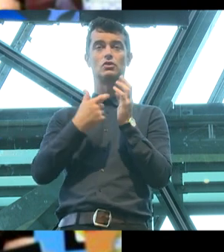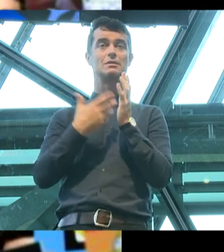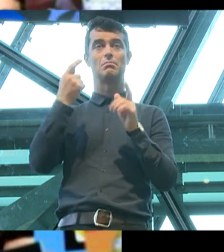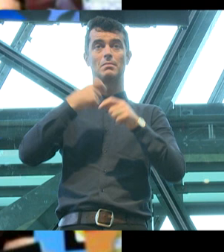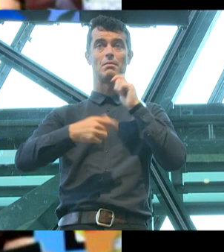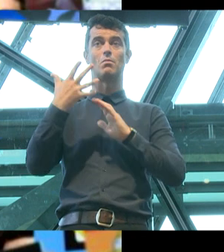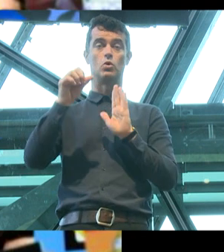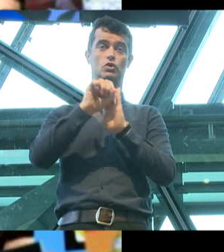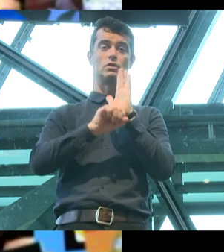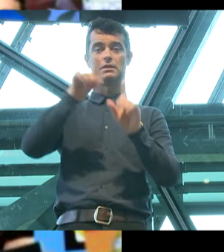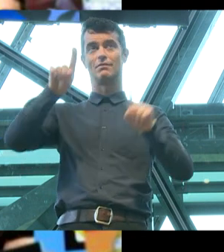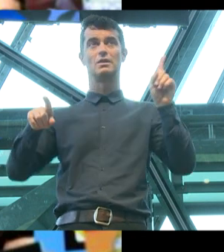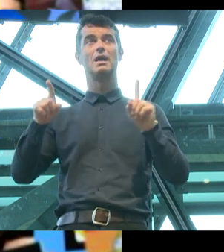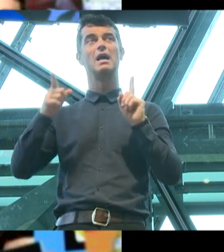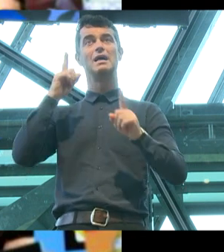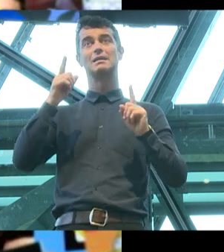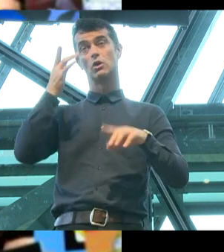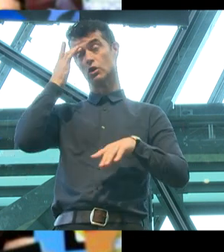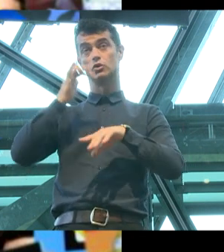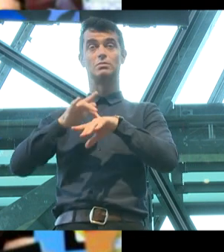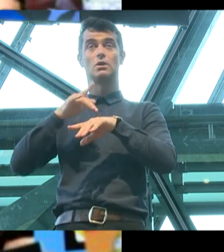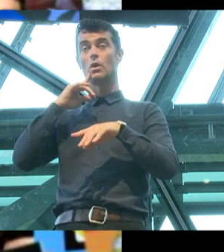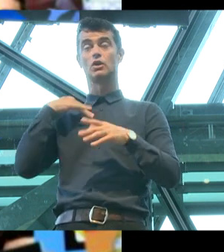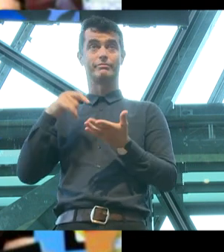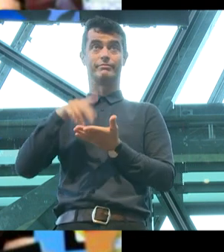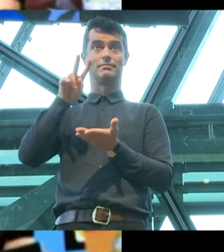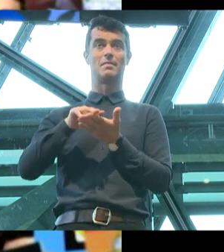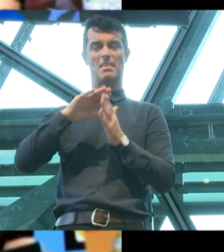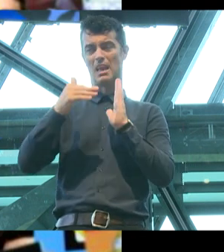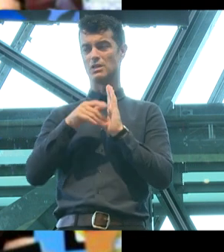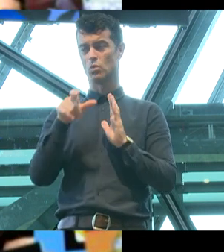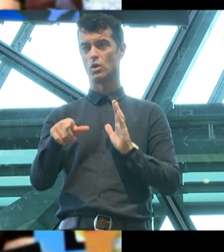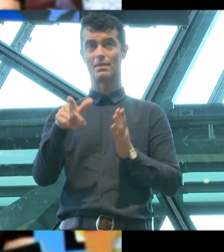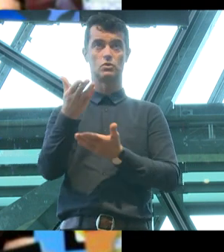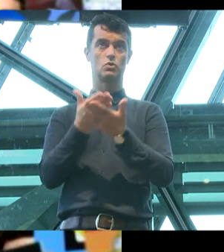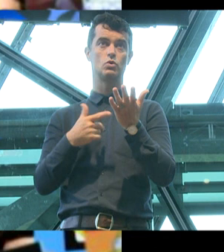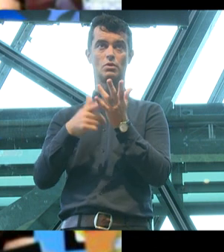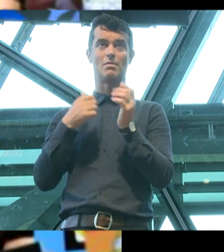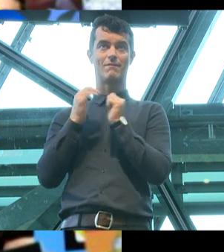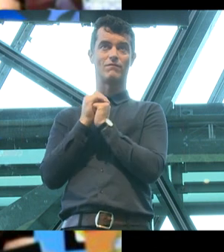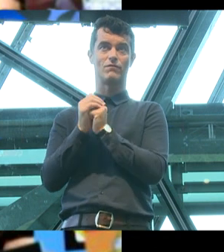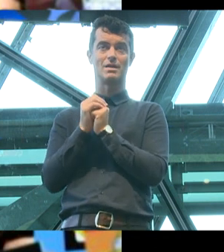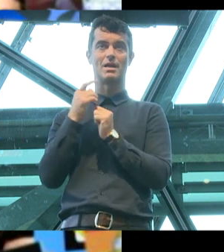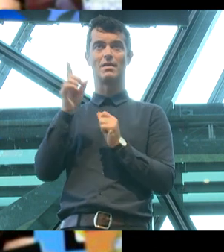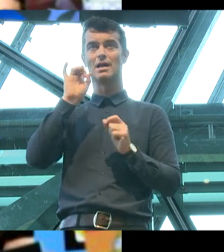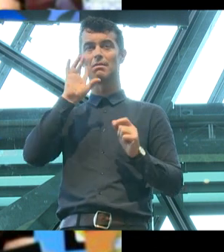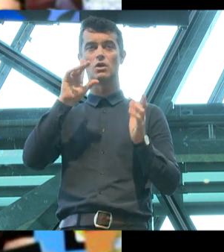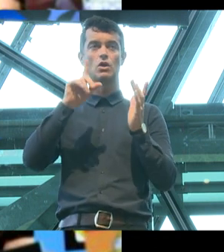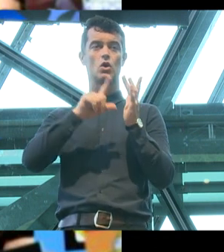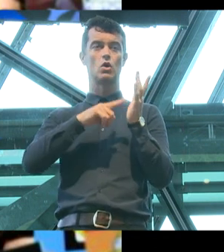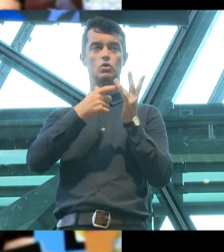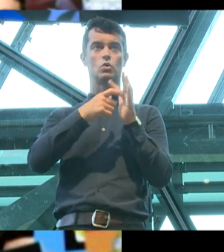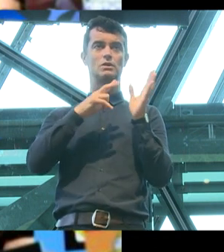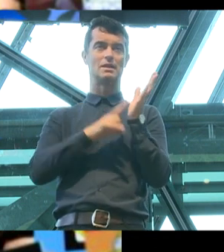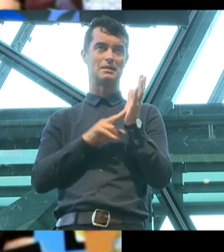Sometimes stupidity can render us mute from shock. So I'll leave the last word on this story to my friend, the comedian Jordan Raskopoulos,